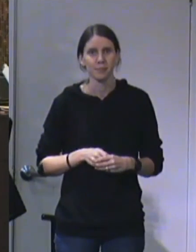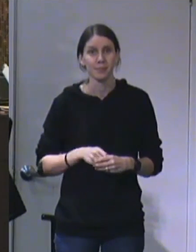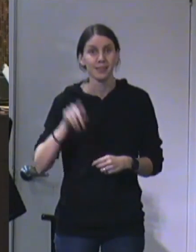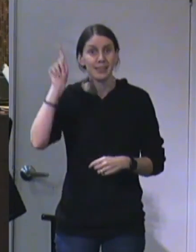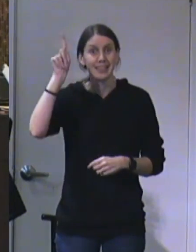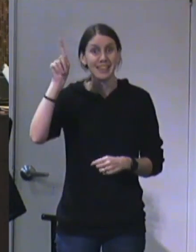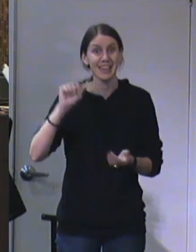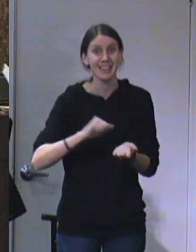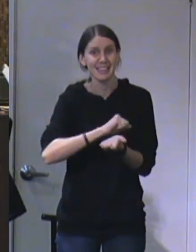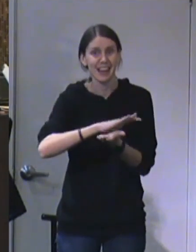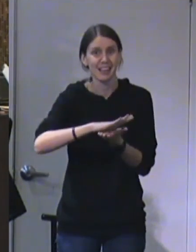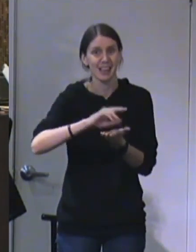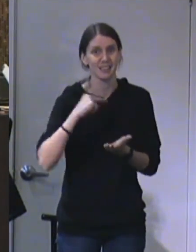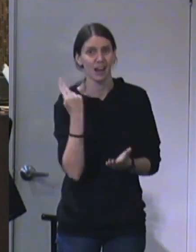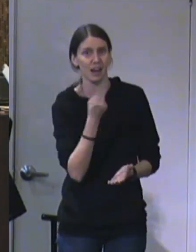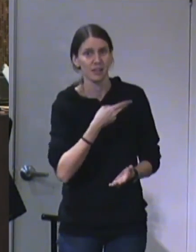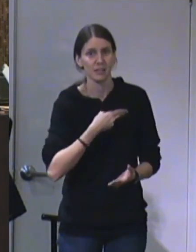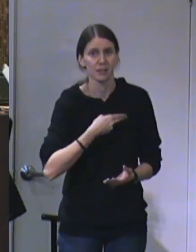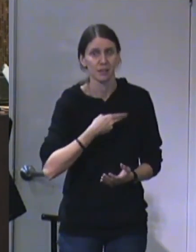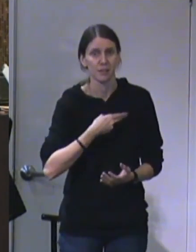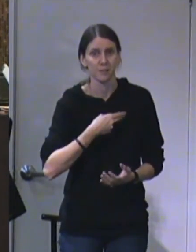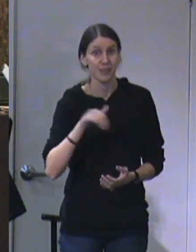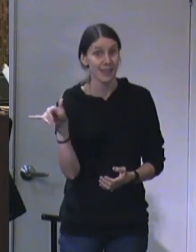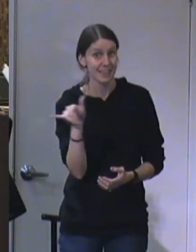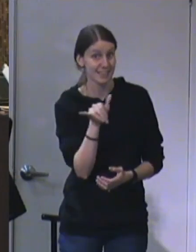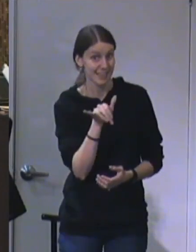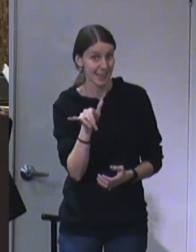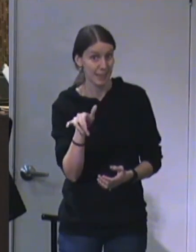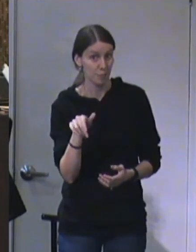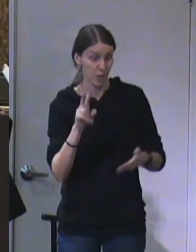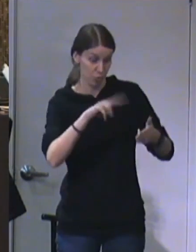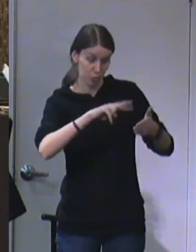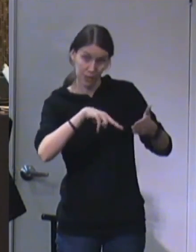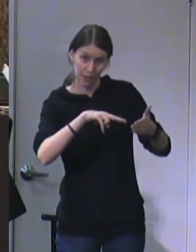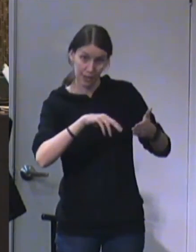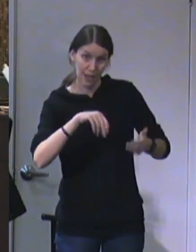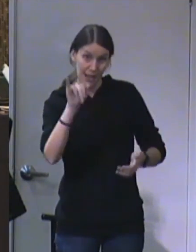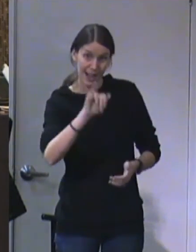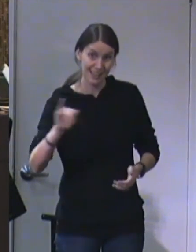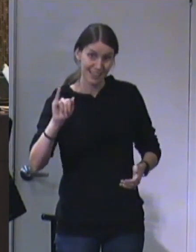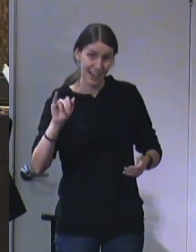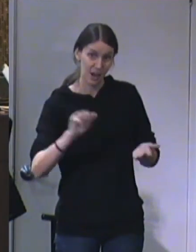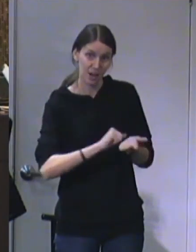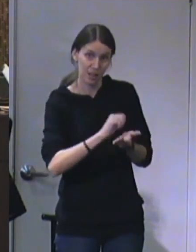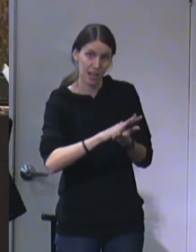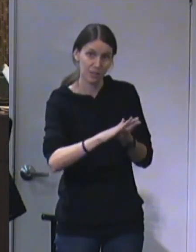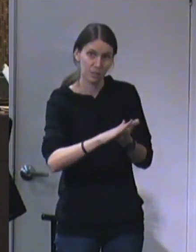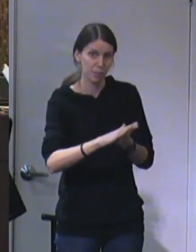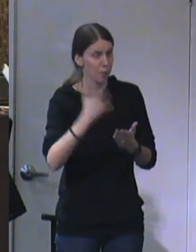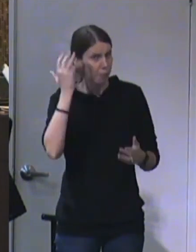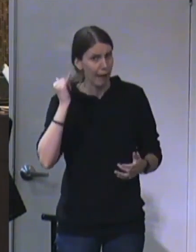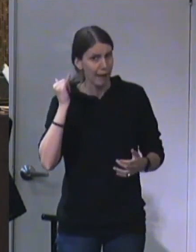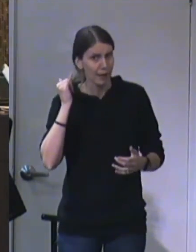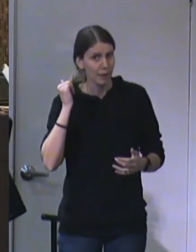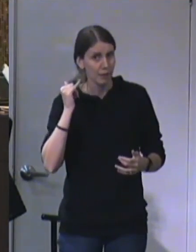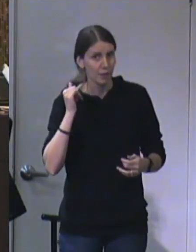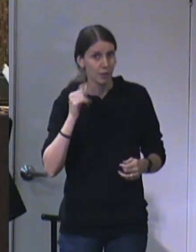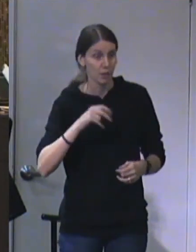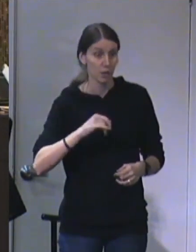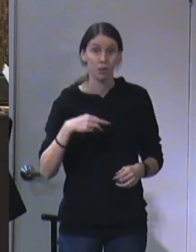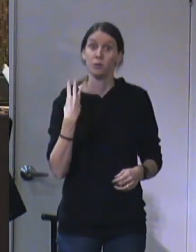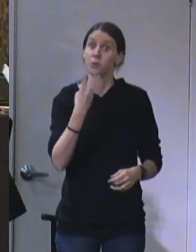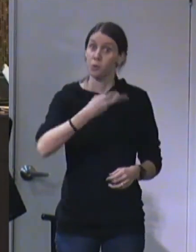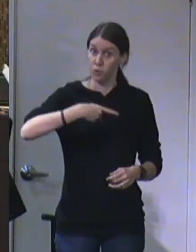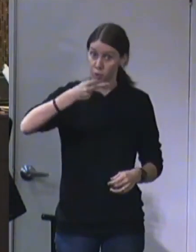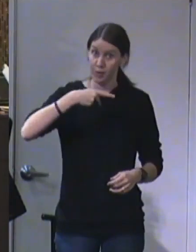He has cleansed us as He cleansed Isaiah for the purpose of speaking on His